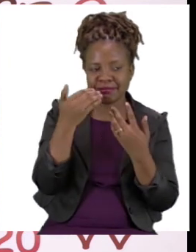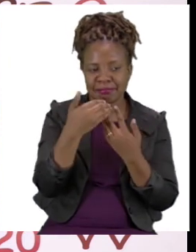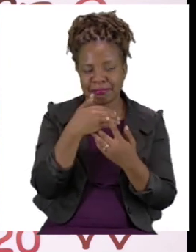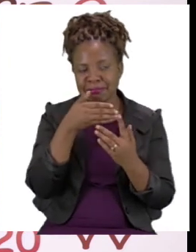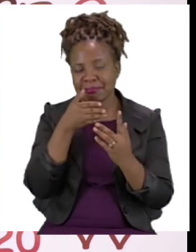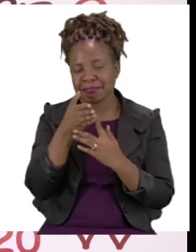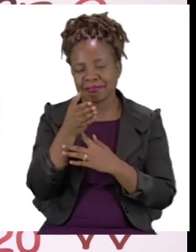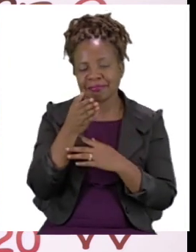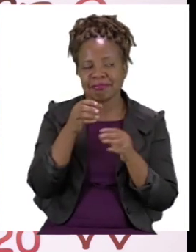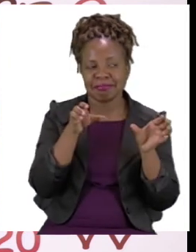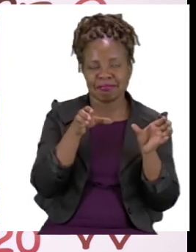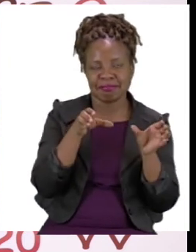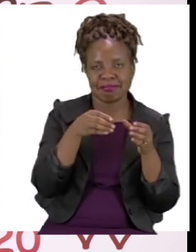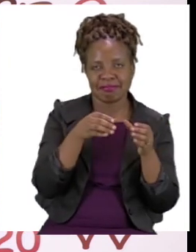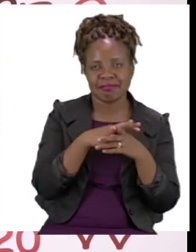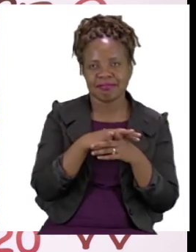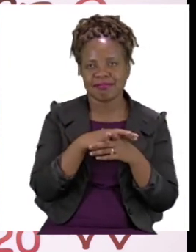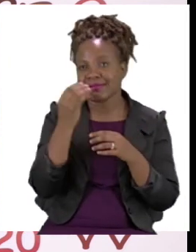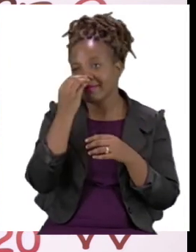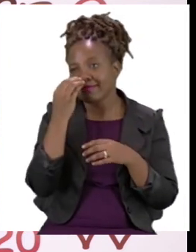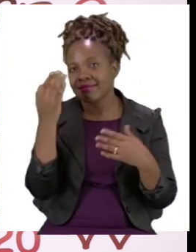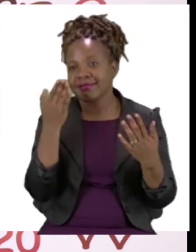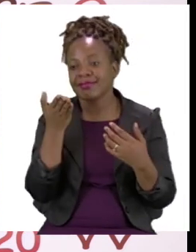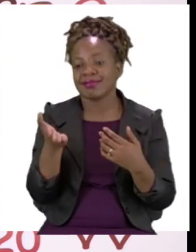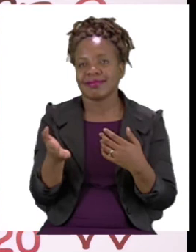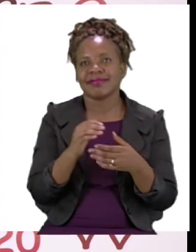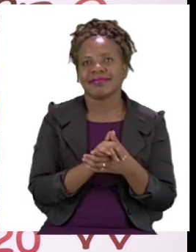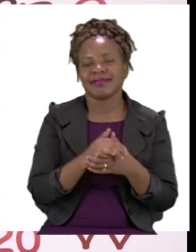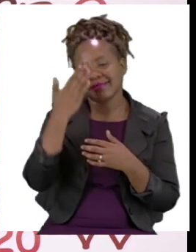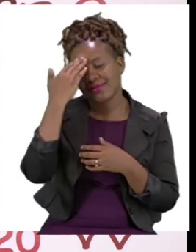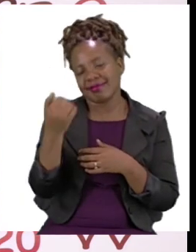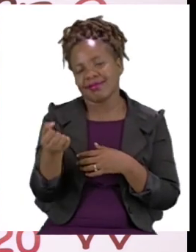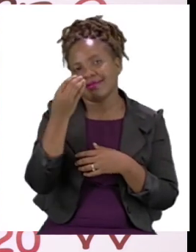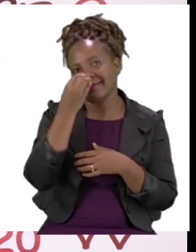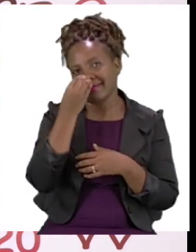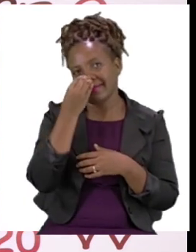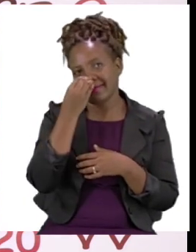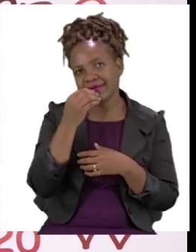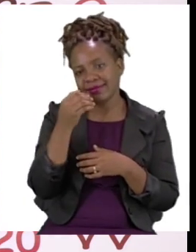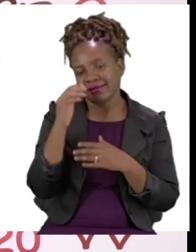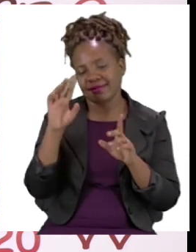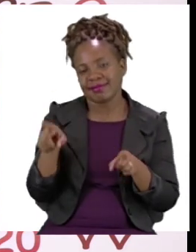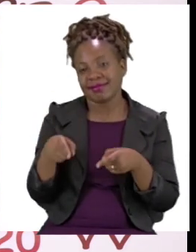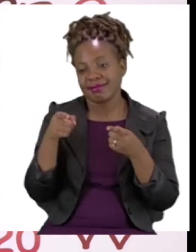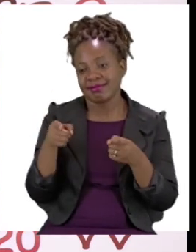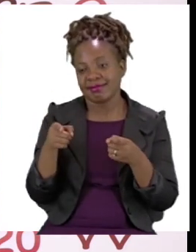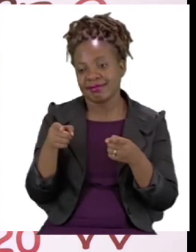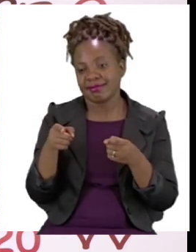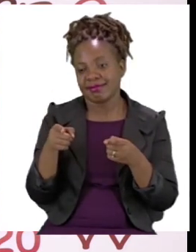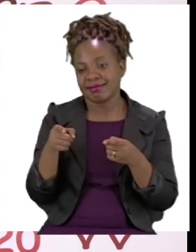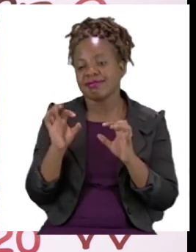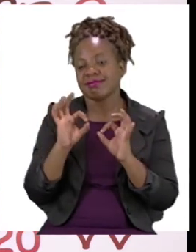Zashi, where are you? Oh, hello Zashi. How are you today? Are you okay?